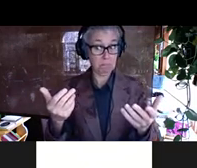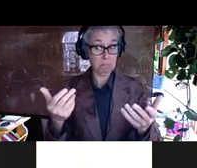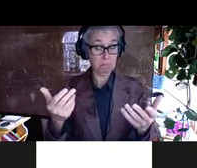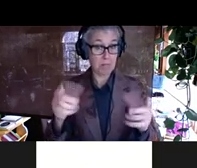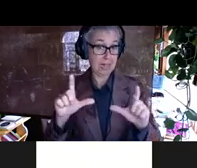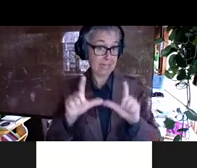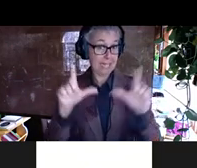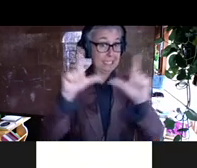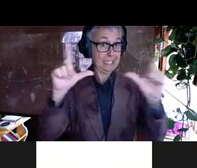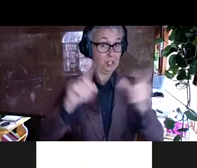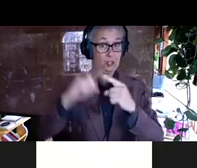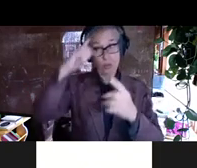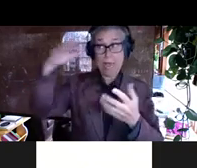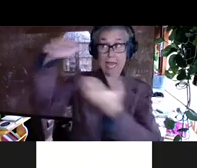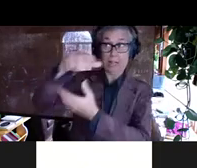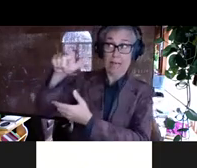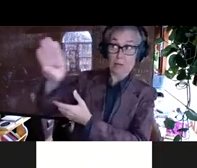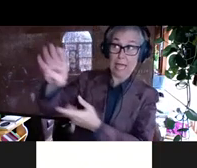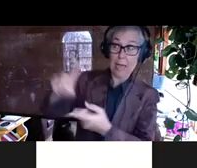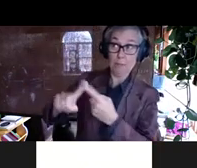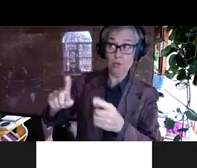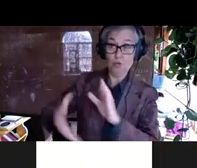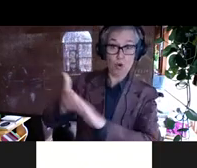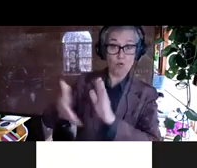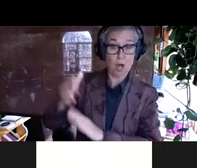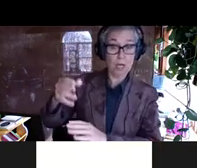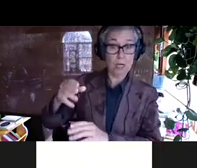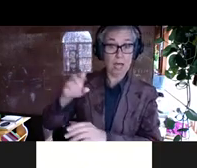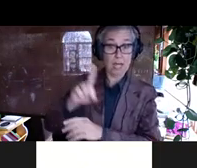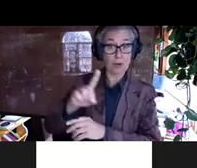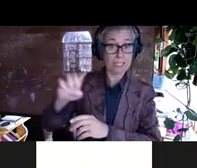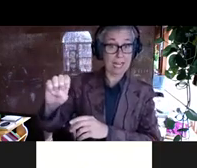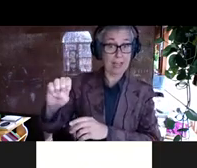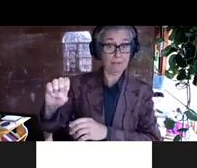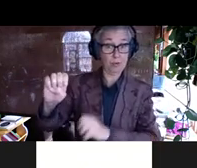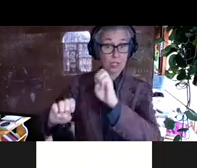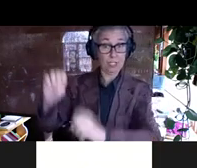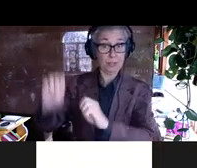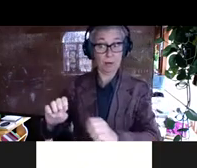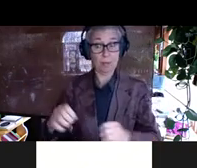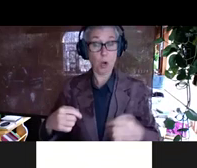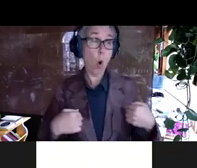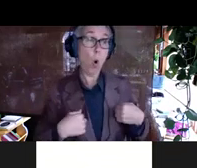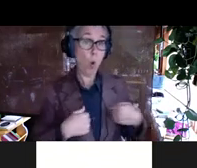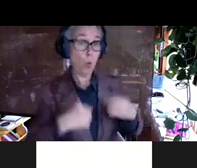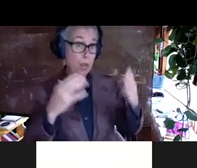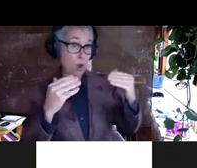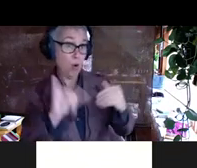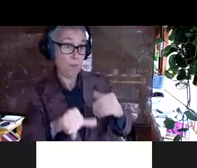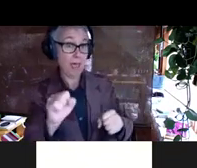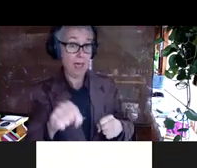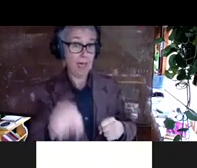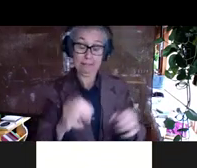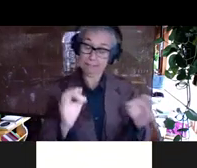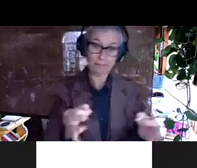license out to cloud lab to do a directed evolution experiment? Uh, that's one of the hopes for sure. I mean, I would say also